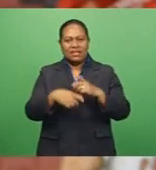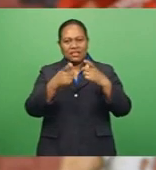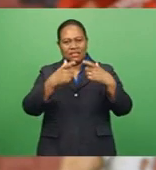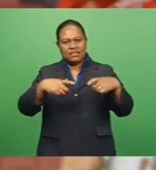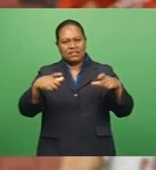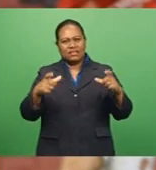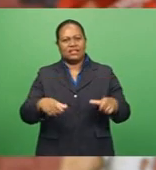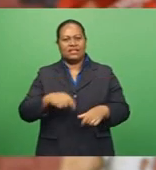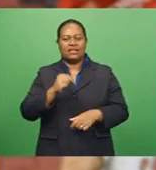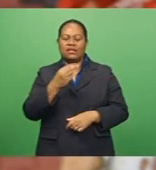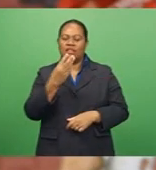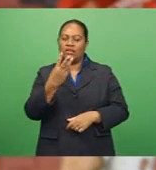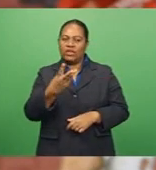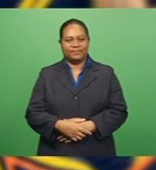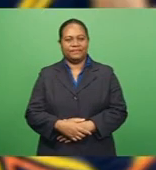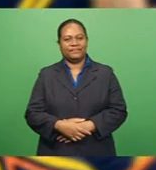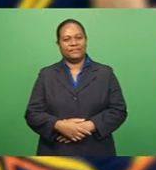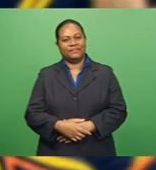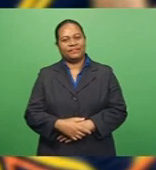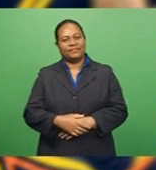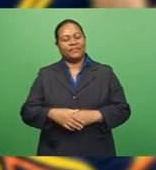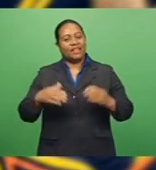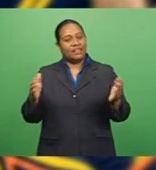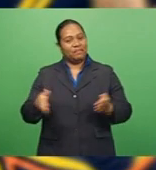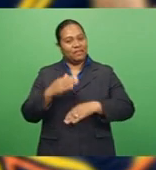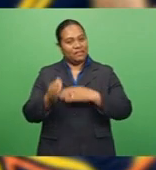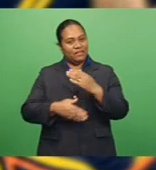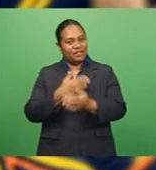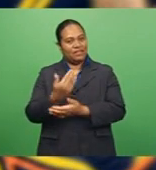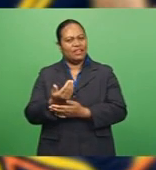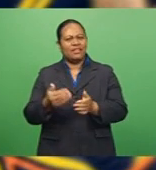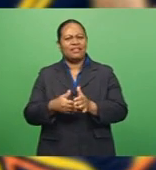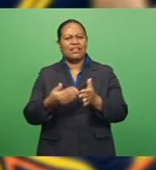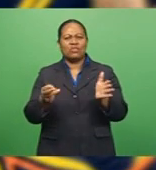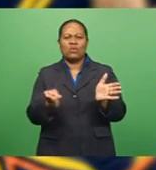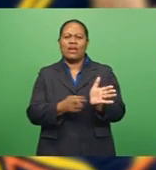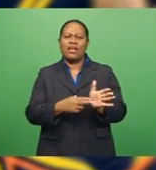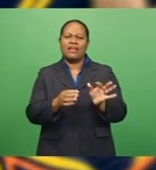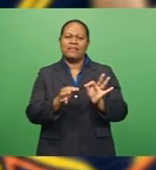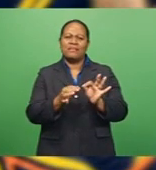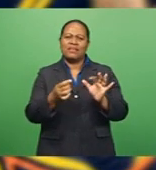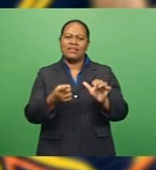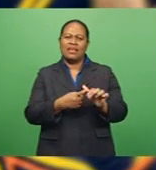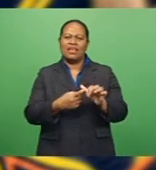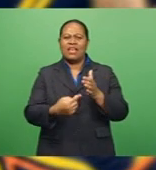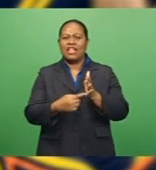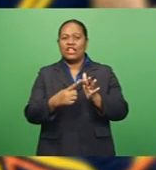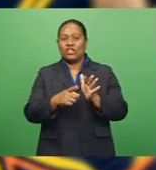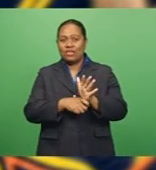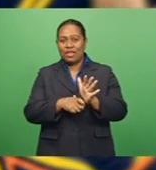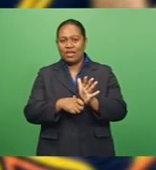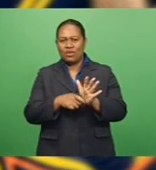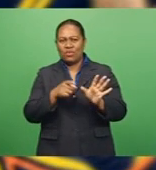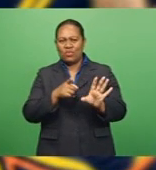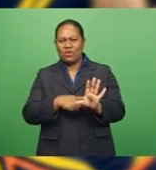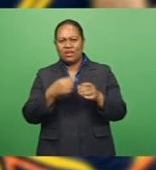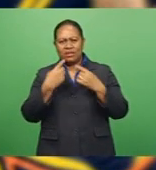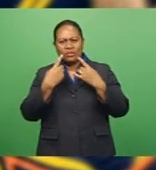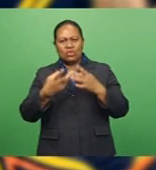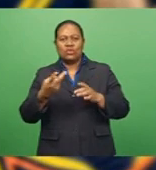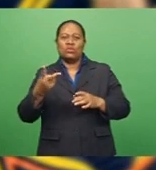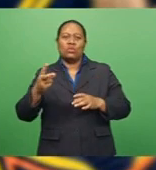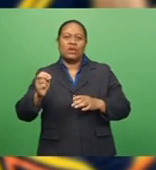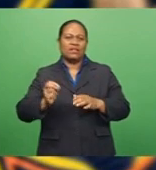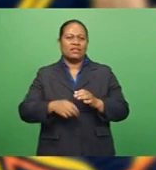City the much-needed three points. In play of the day, we head to the NBA and it's Terry Rozier hitting a 20-foot game-winning